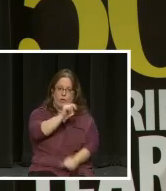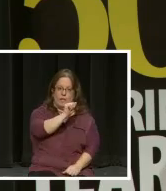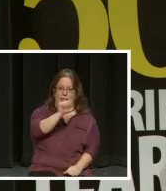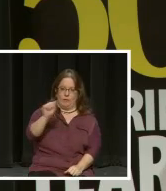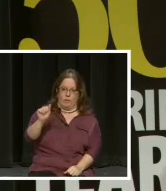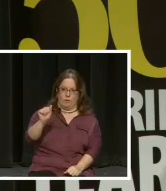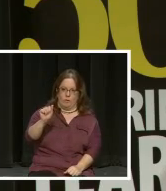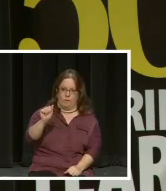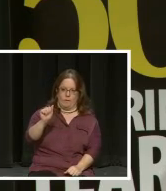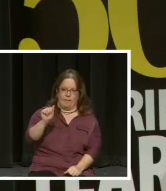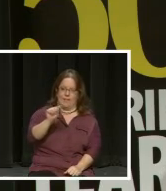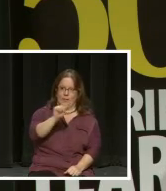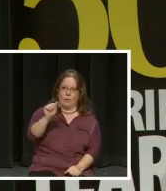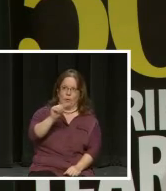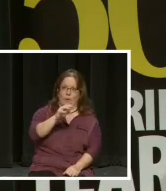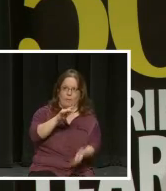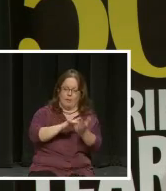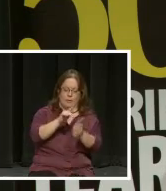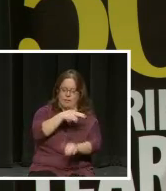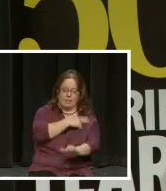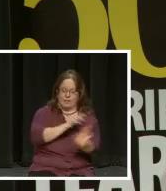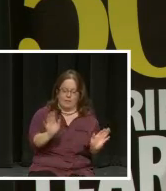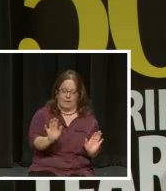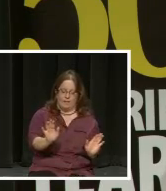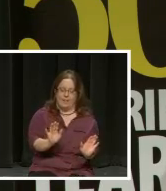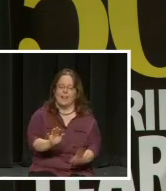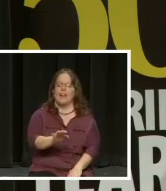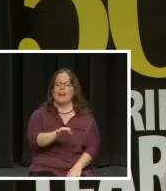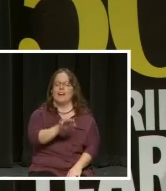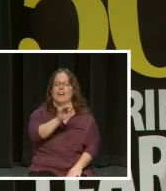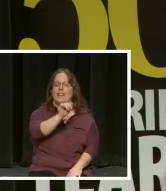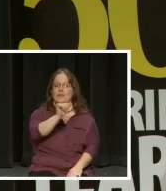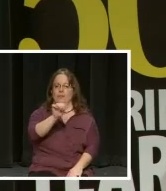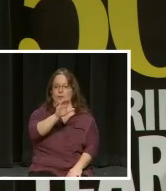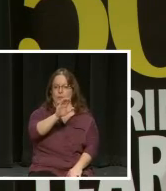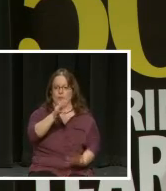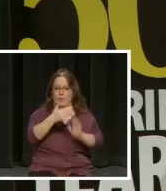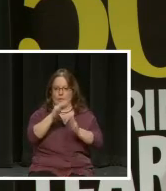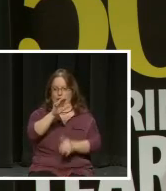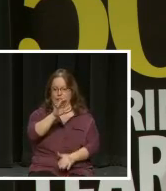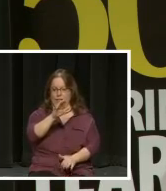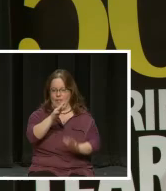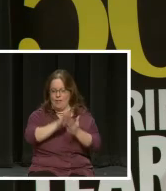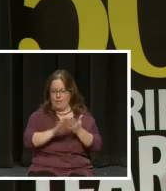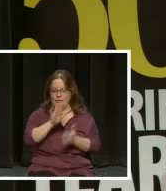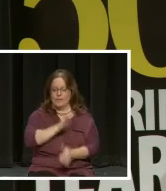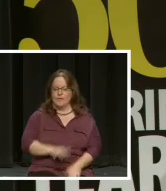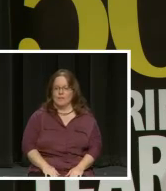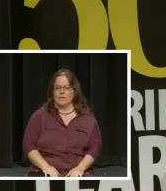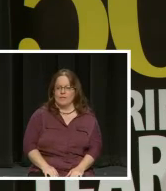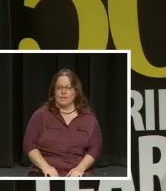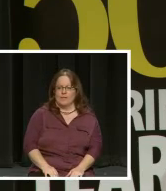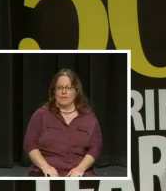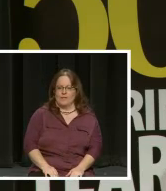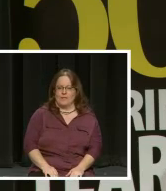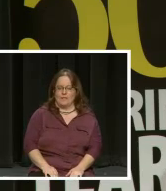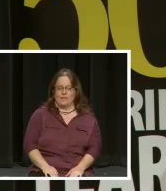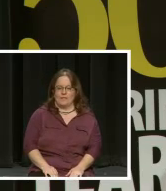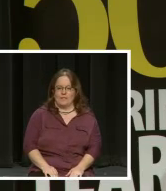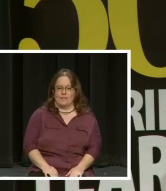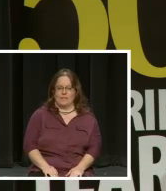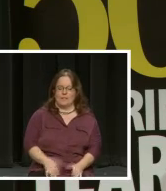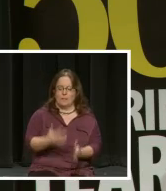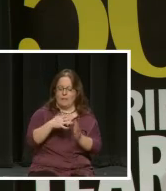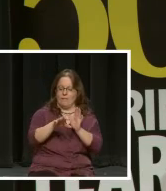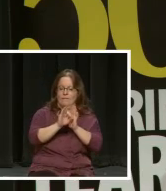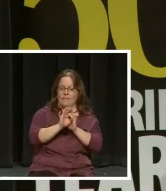Center, Anne Arundel Community College. I was just talking about Tori Bayless. So let me